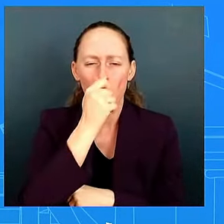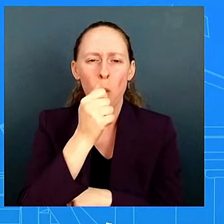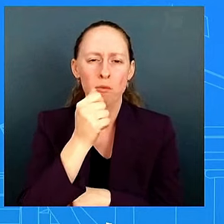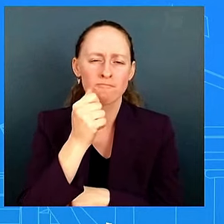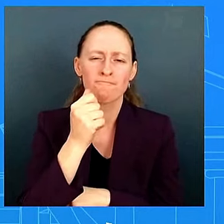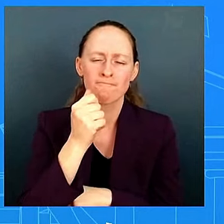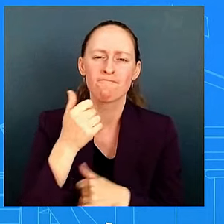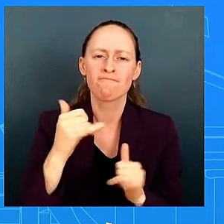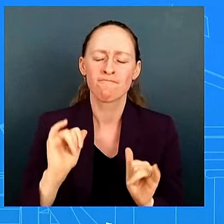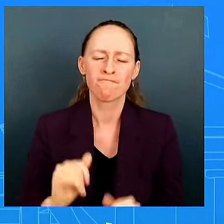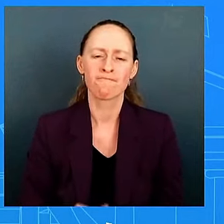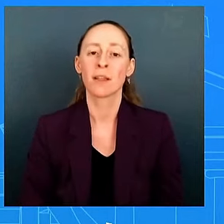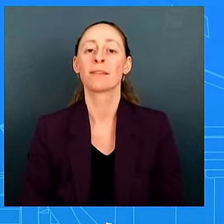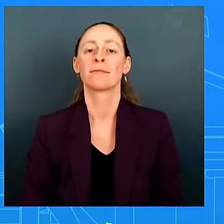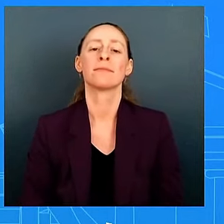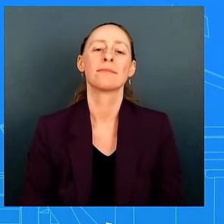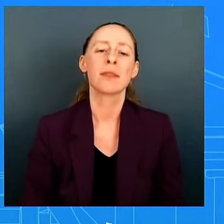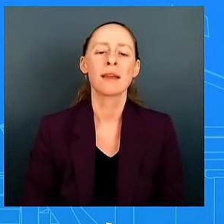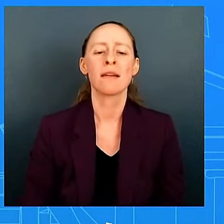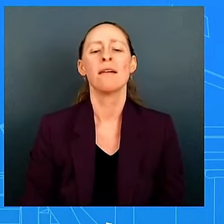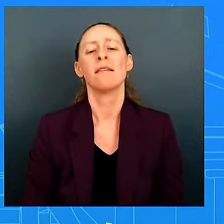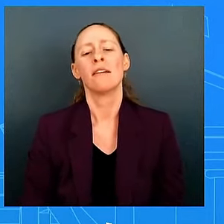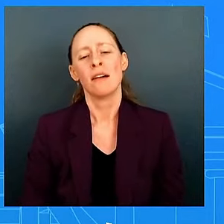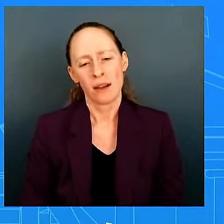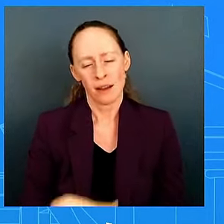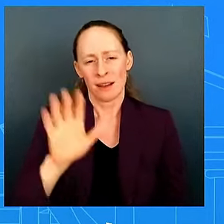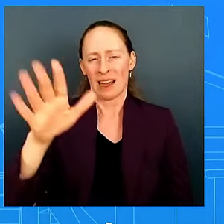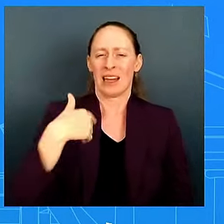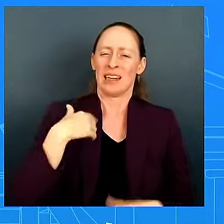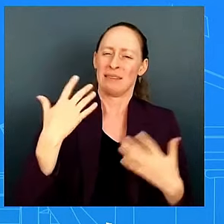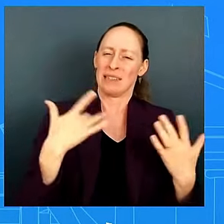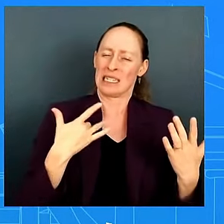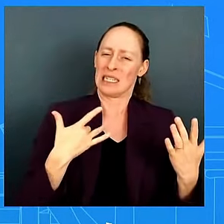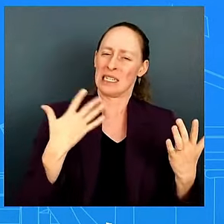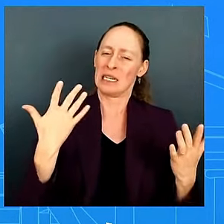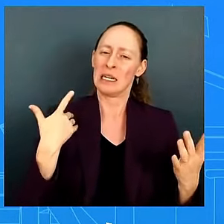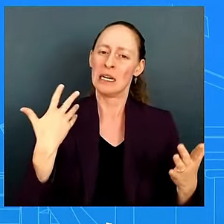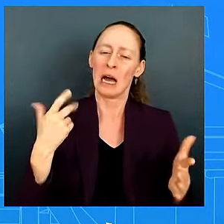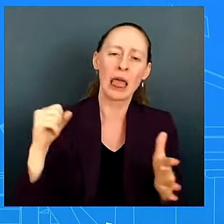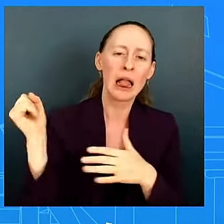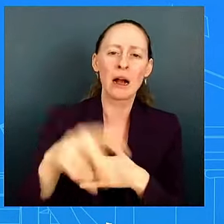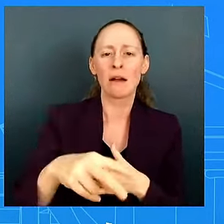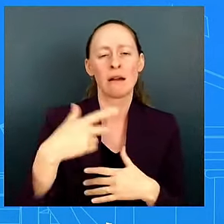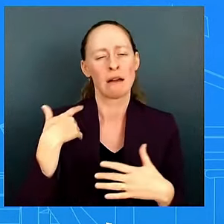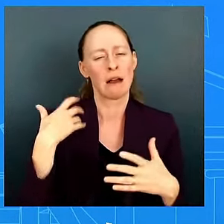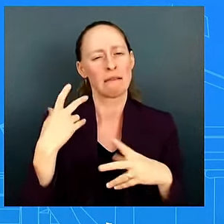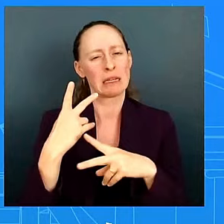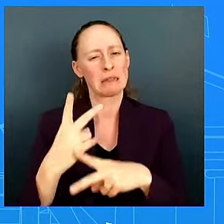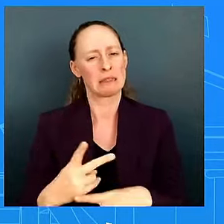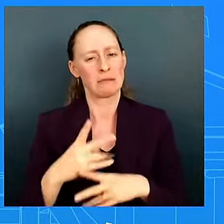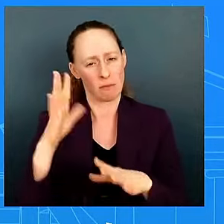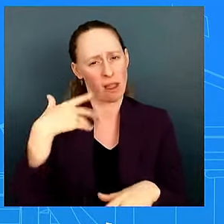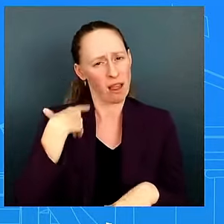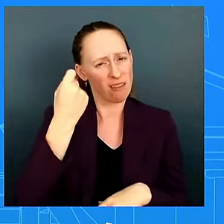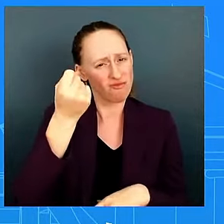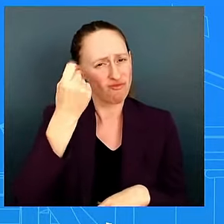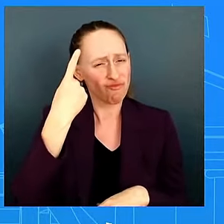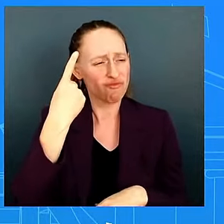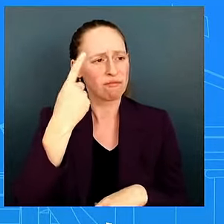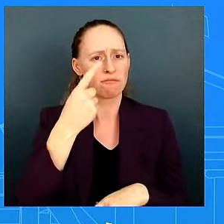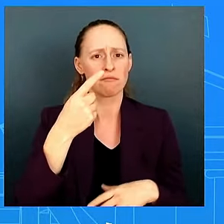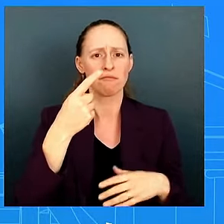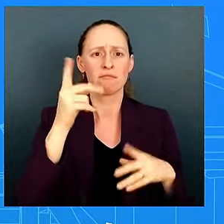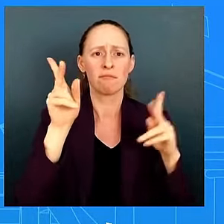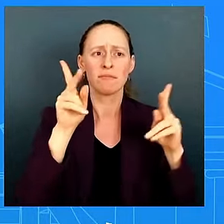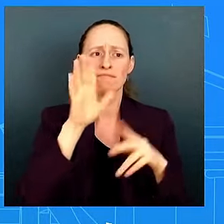sensitive here we understand how the american people are feeling we get it we do and uh i do not want to take away